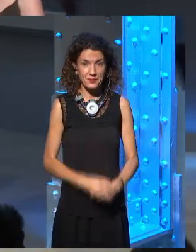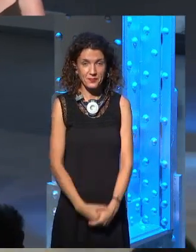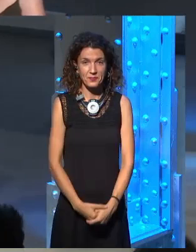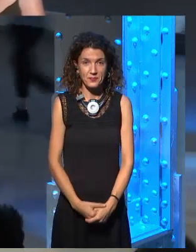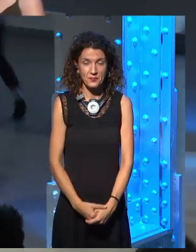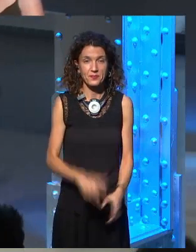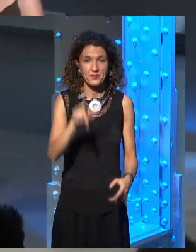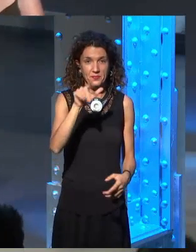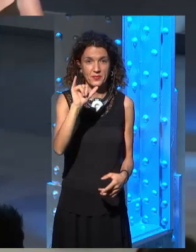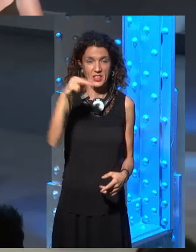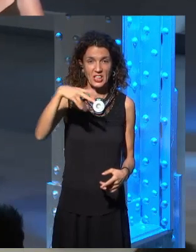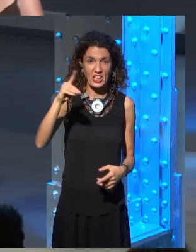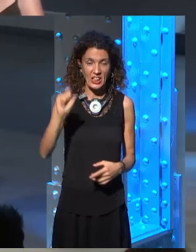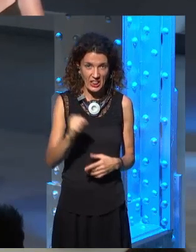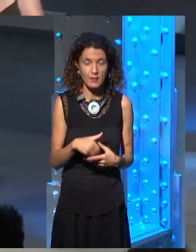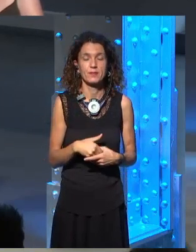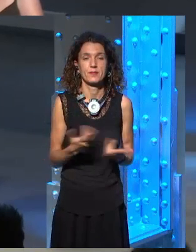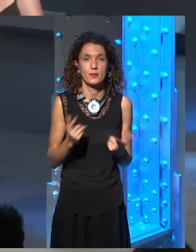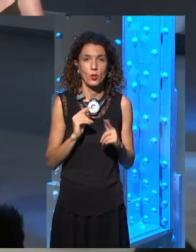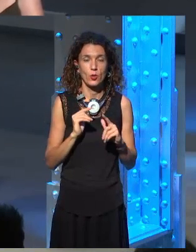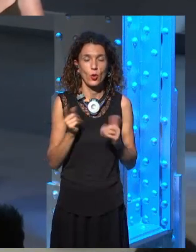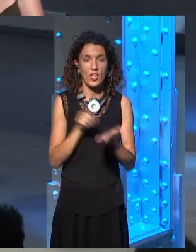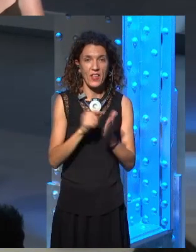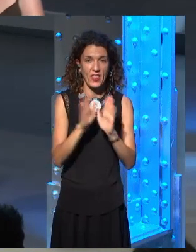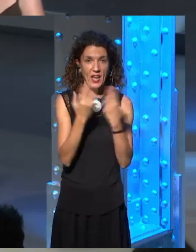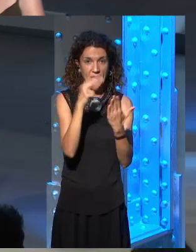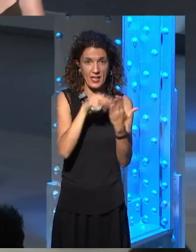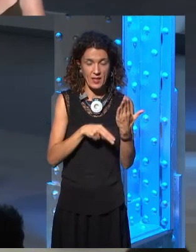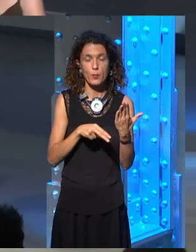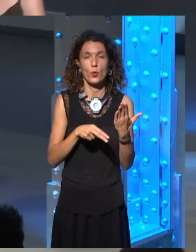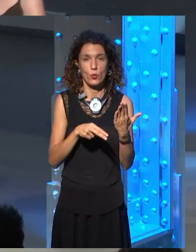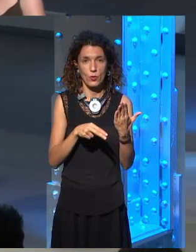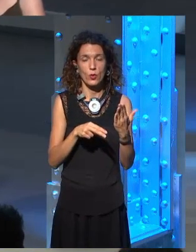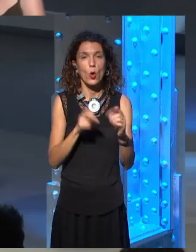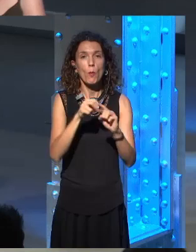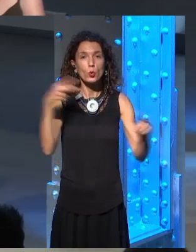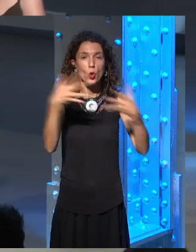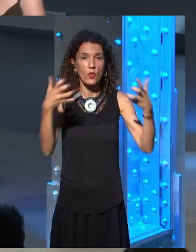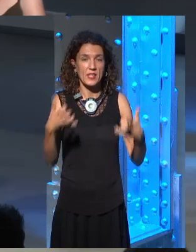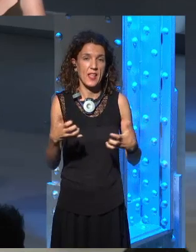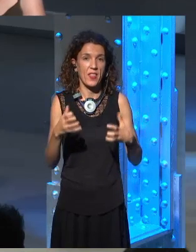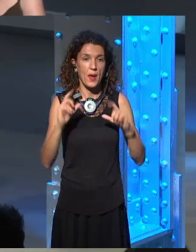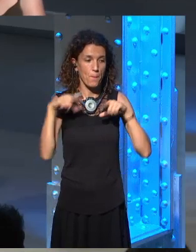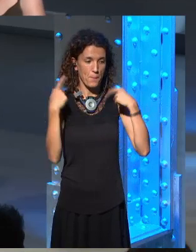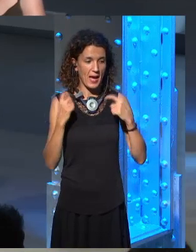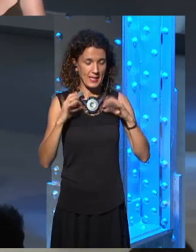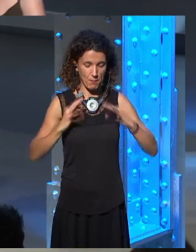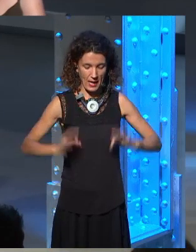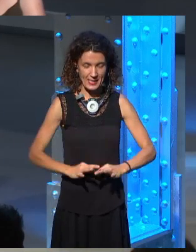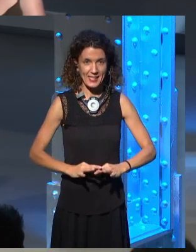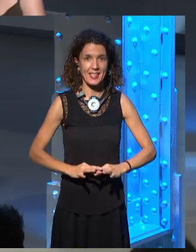Uh, well, Linda. Well, Linda, going back to the books, well,